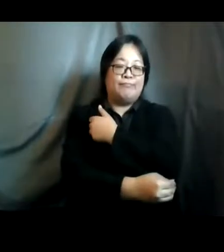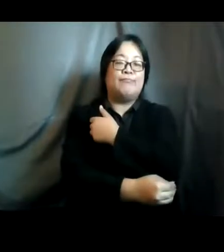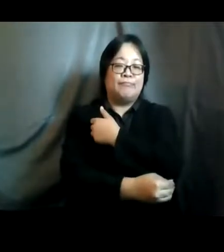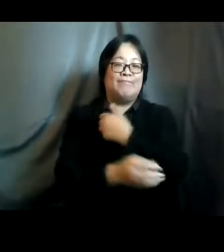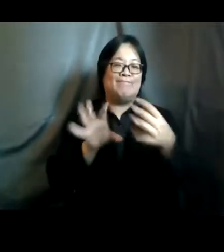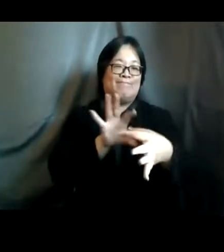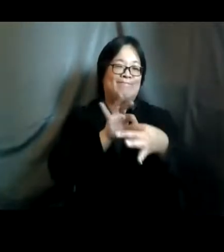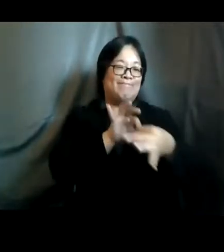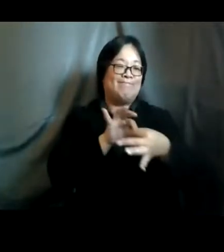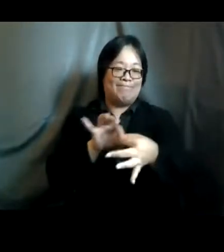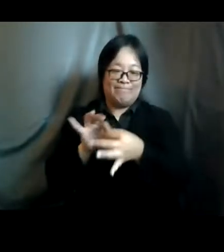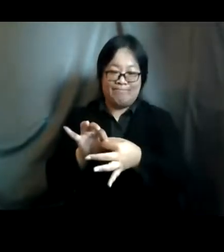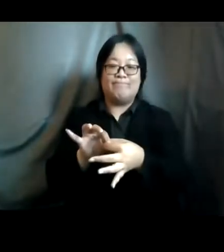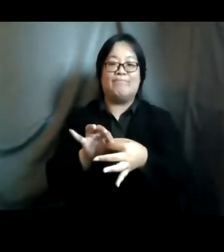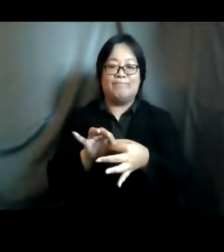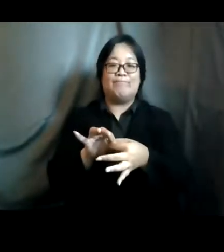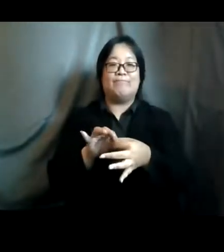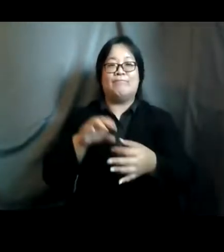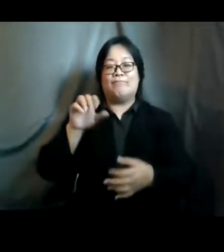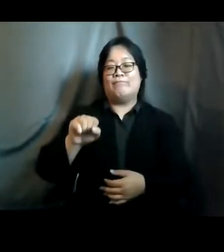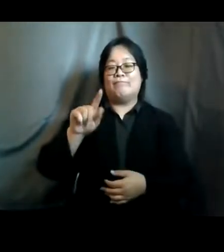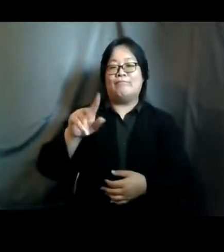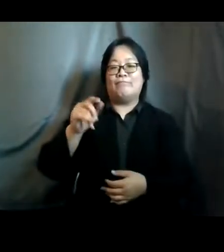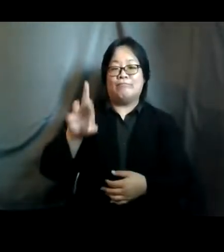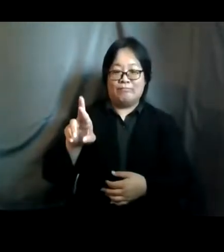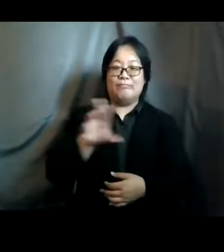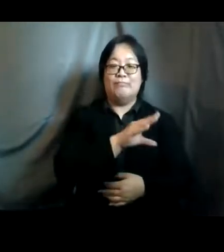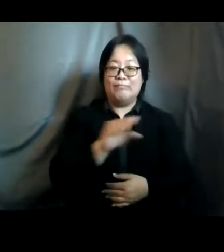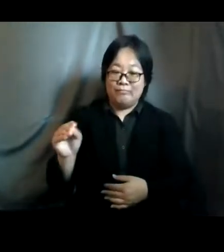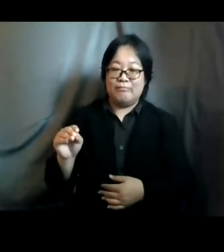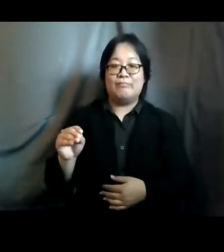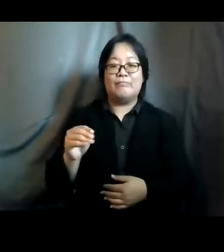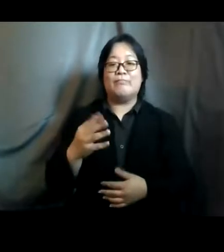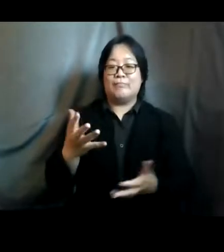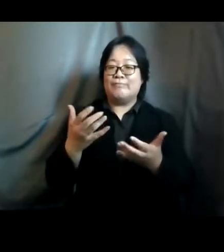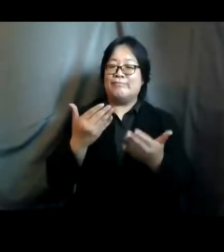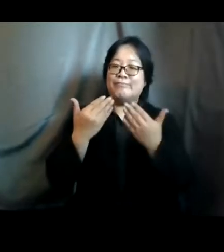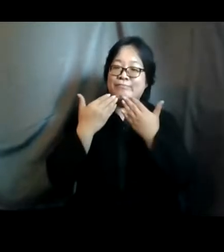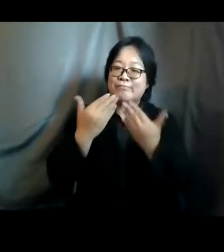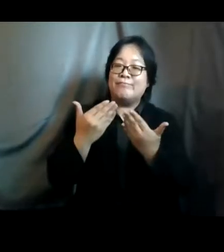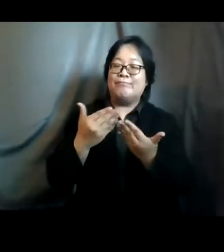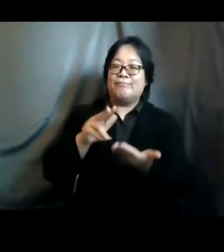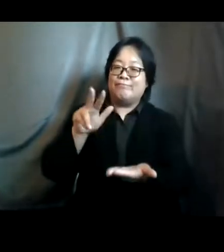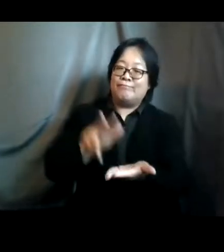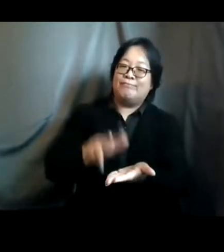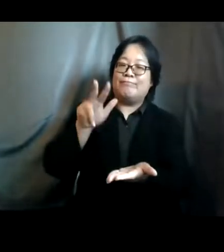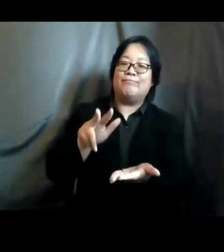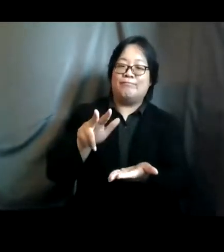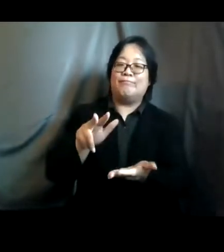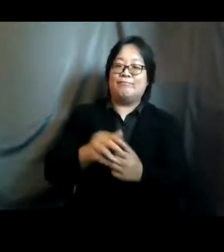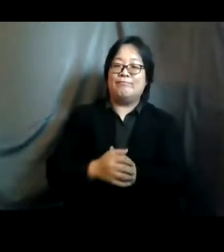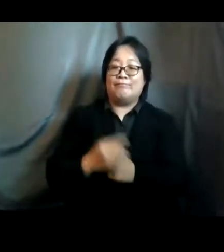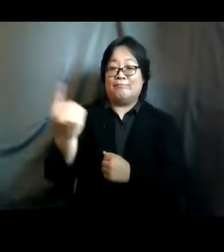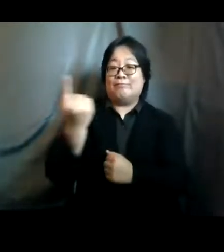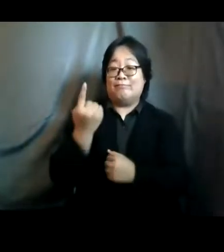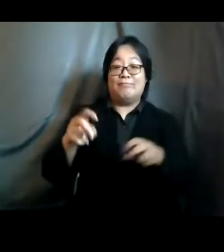closely with our stakeholders and i would like to acknowledge uh what the distinguished uh panelist